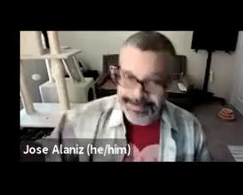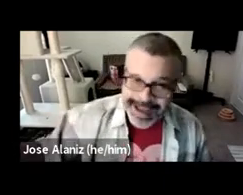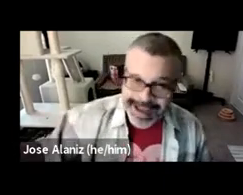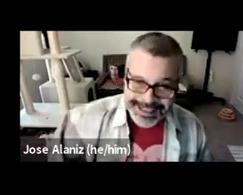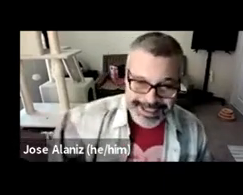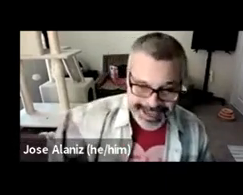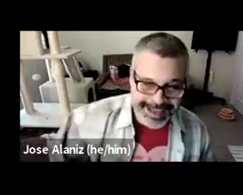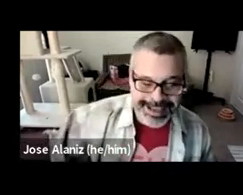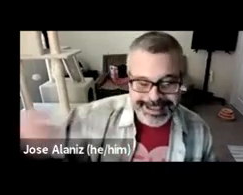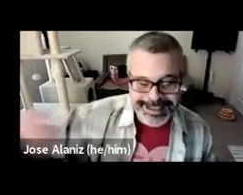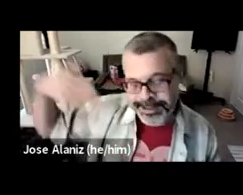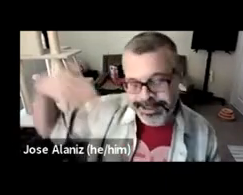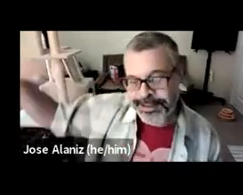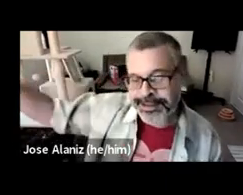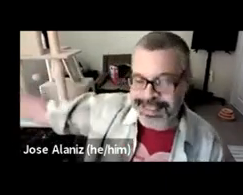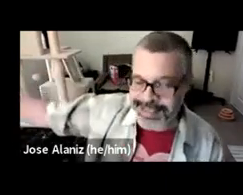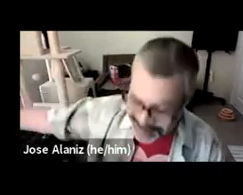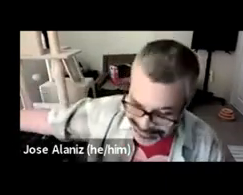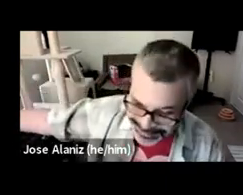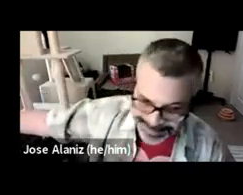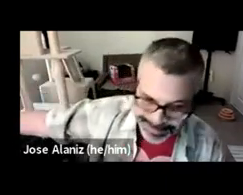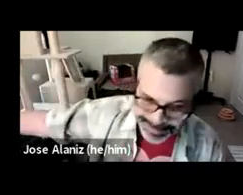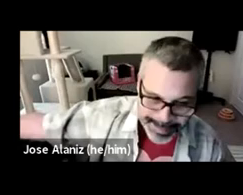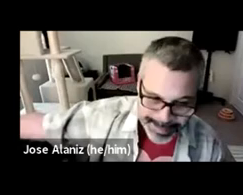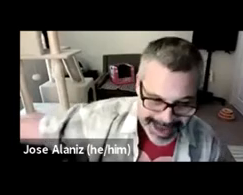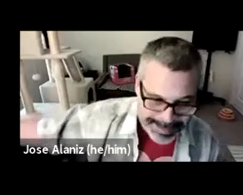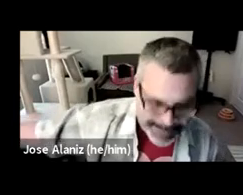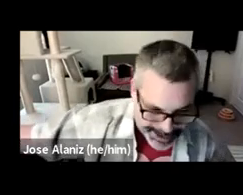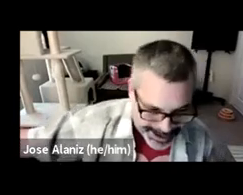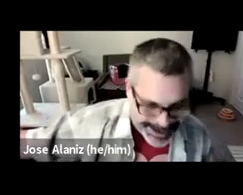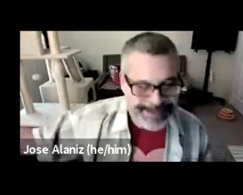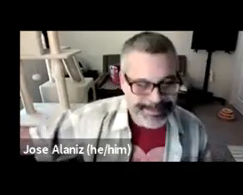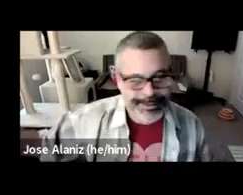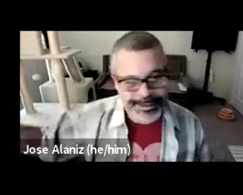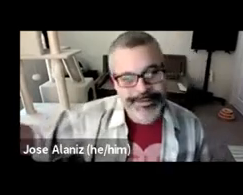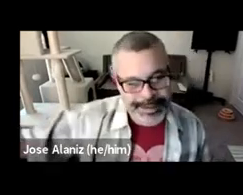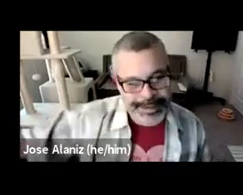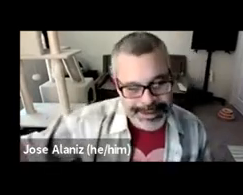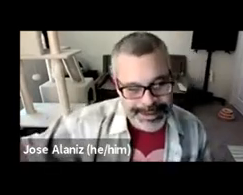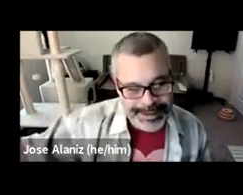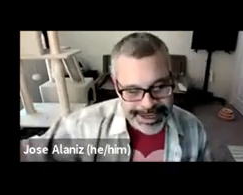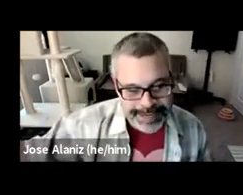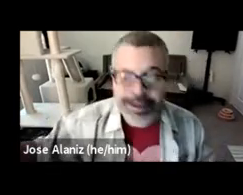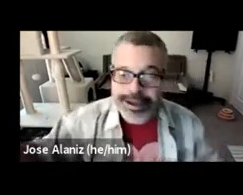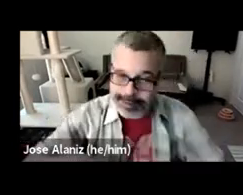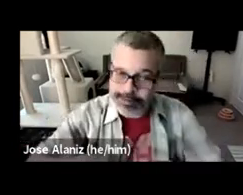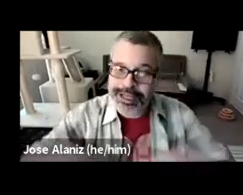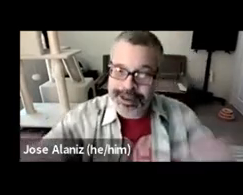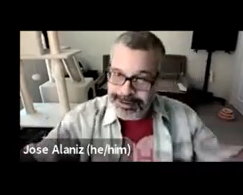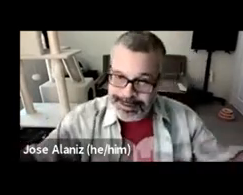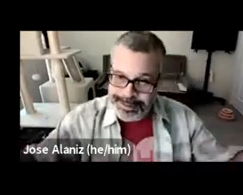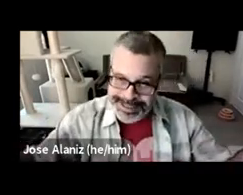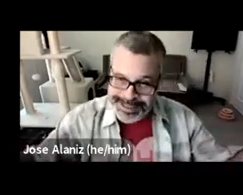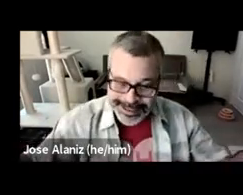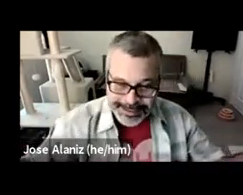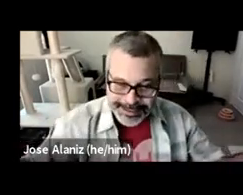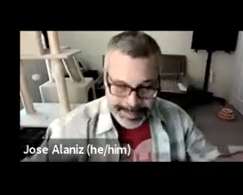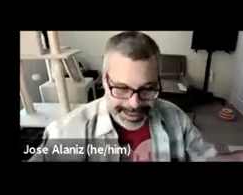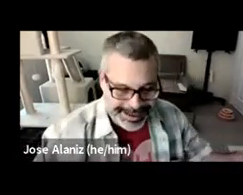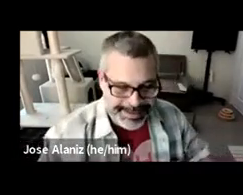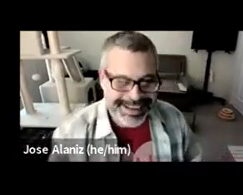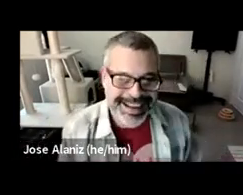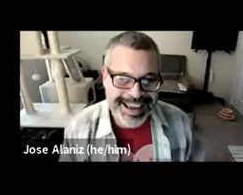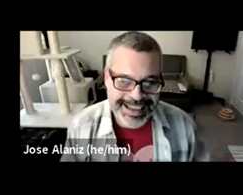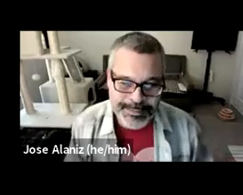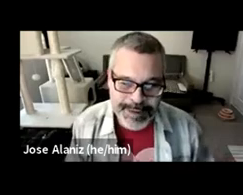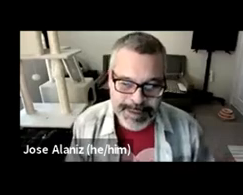In fact, this is a cane that is given to her as a gift by Matt Murdoch, her friend, who is, of course, also a daredevil, which can also be turned into a